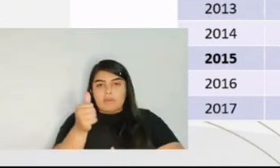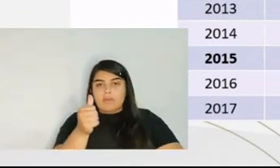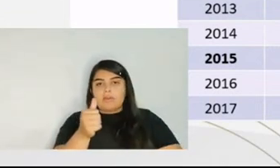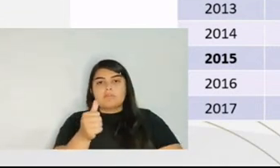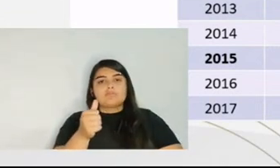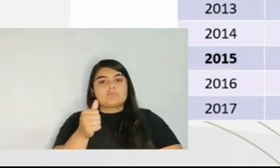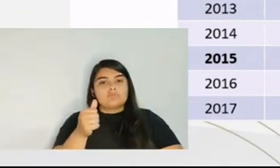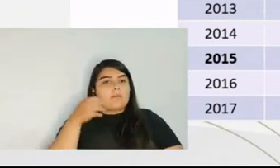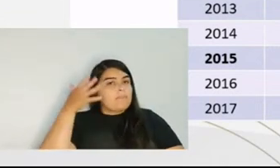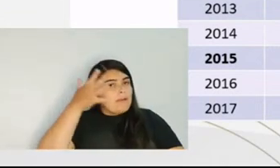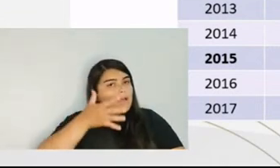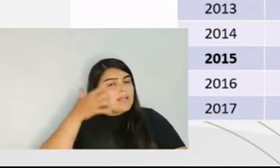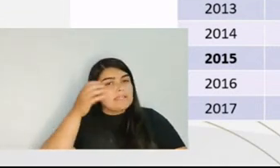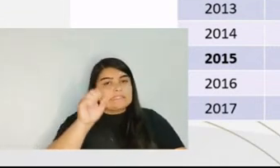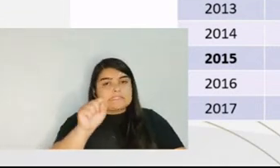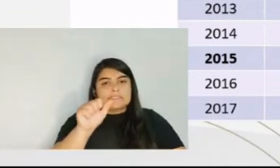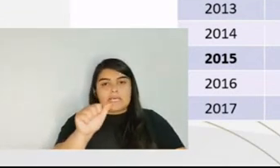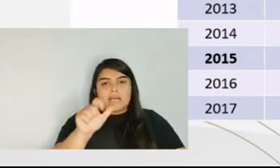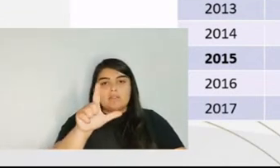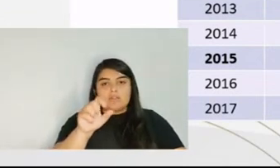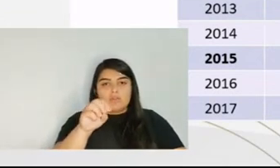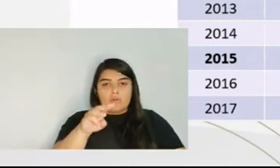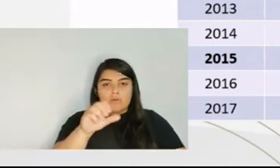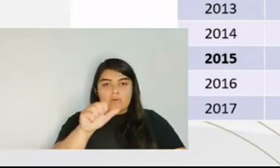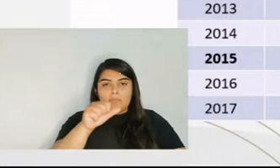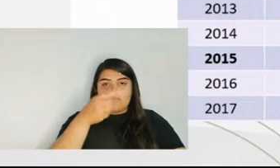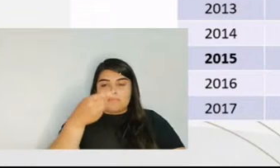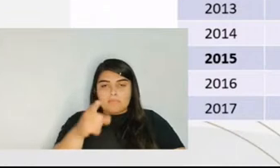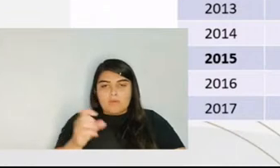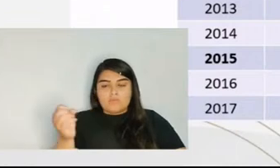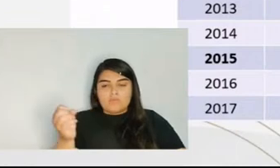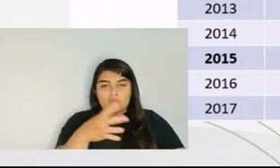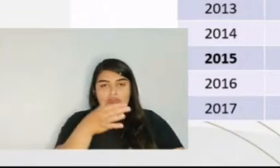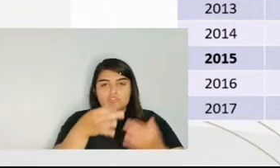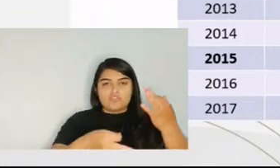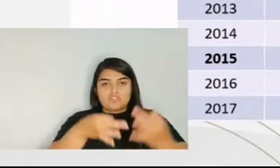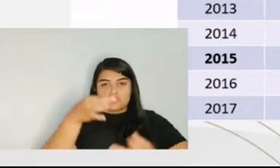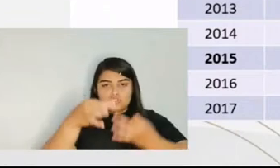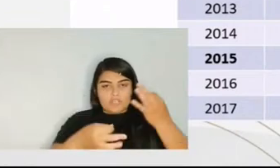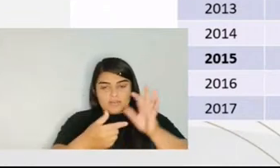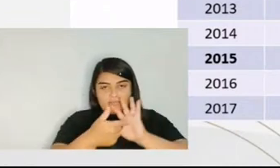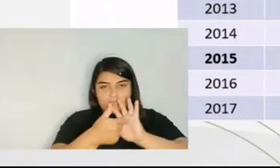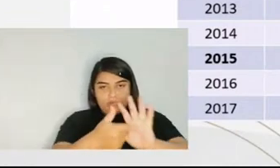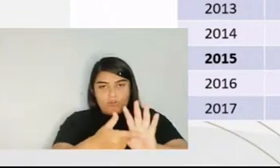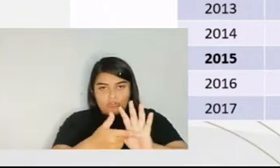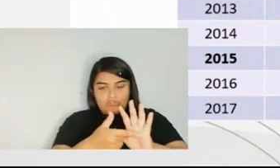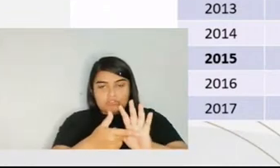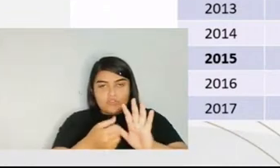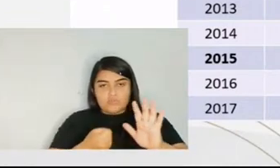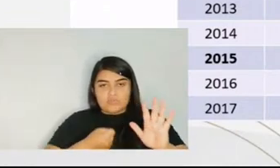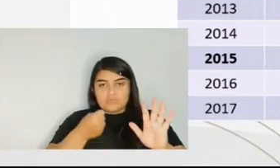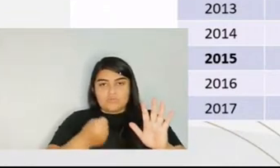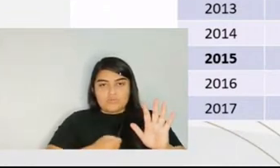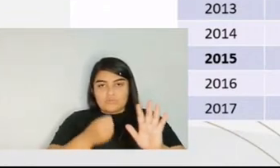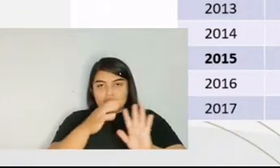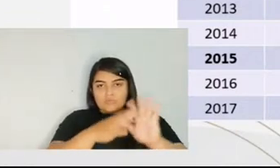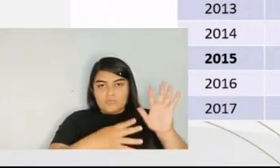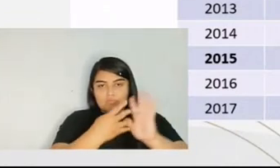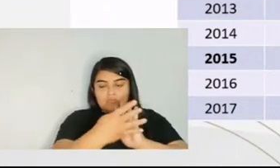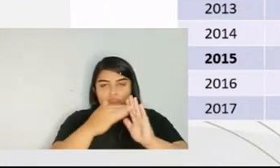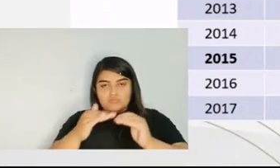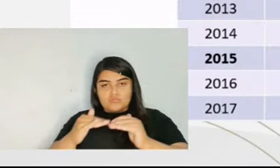a screen, a chart that has been done by one